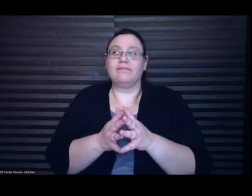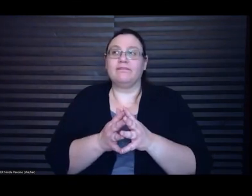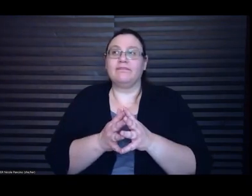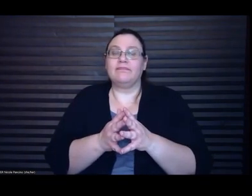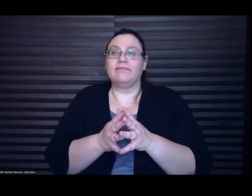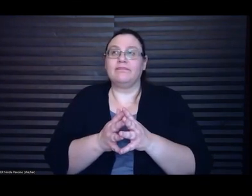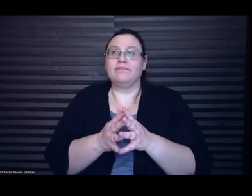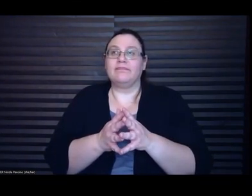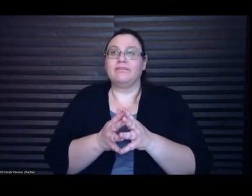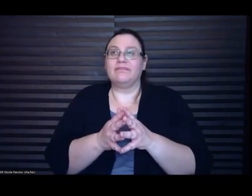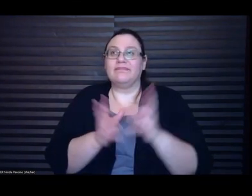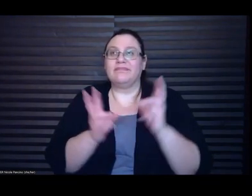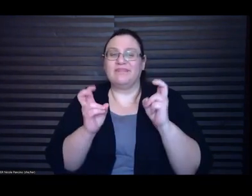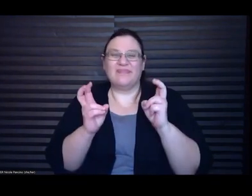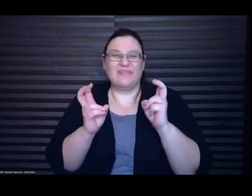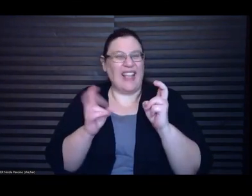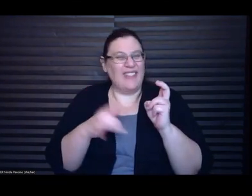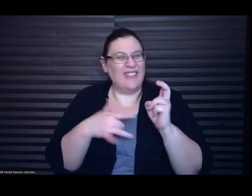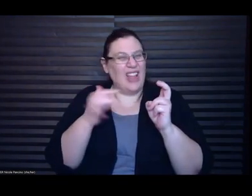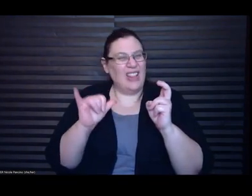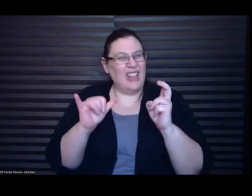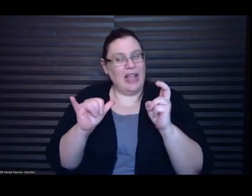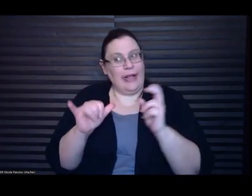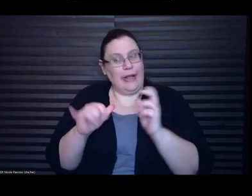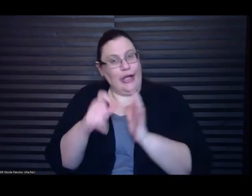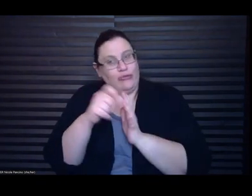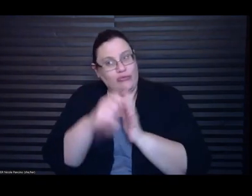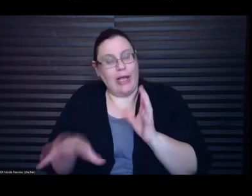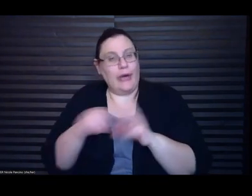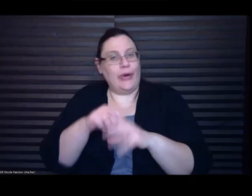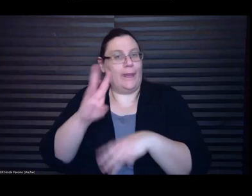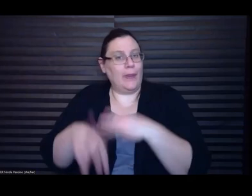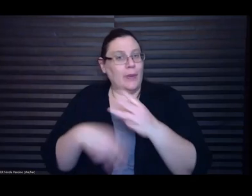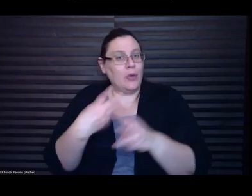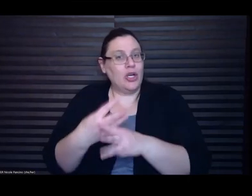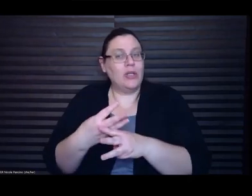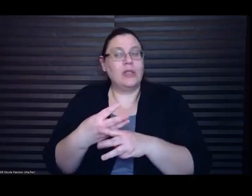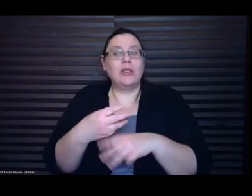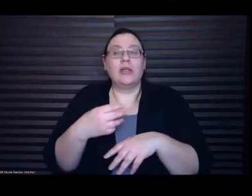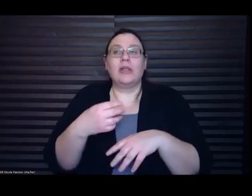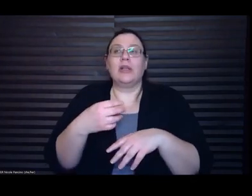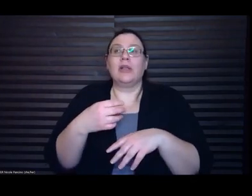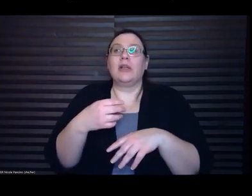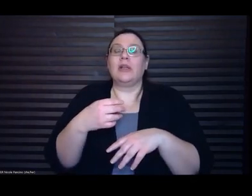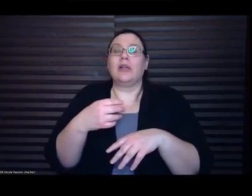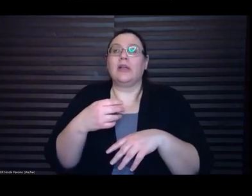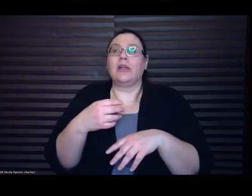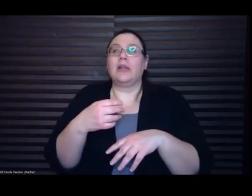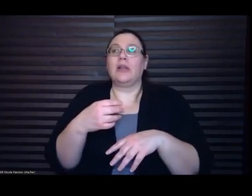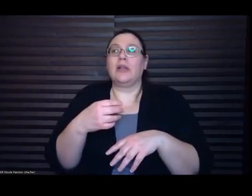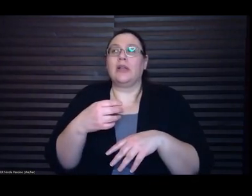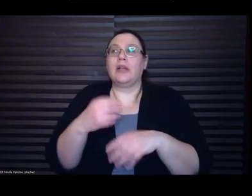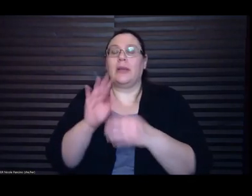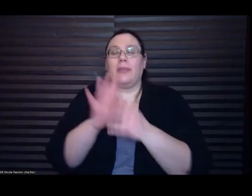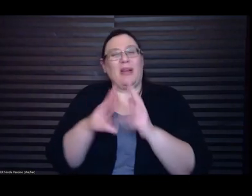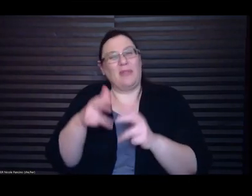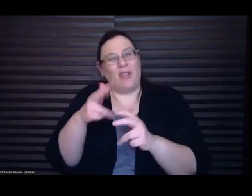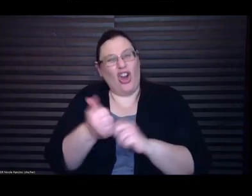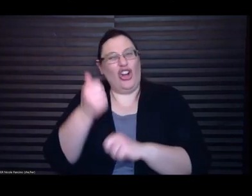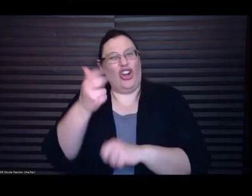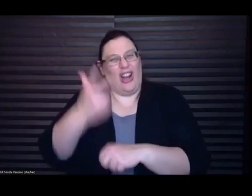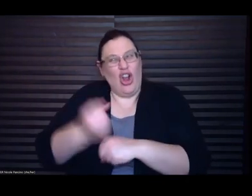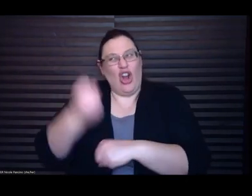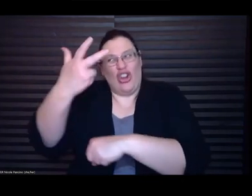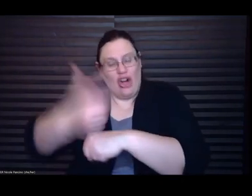world um I that it gets harder to hold on to that because there there is pressure for the next book and I